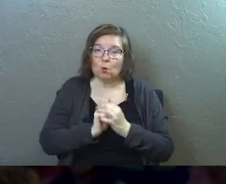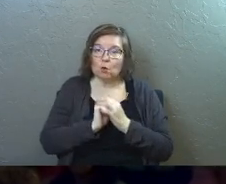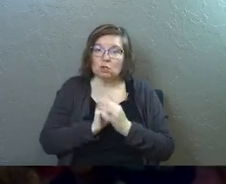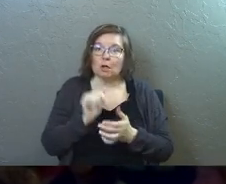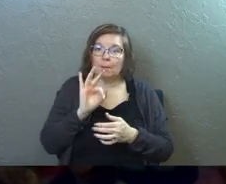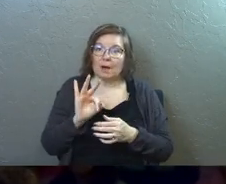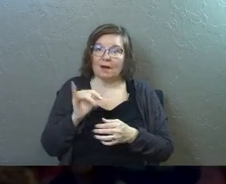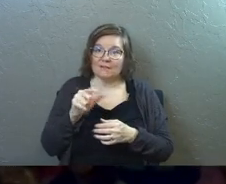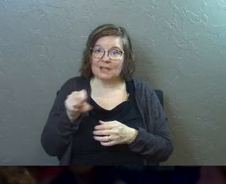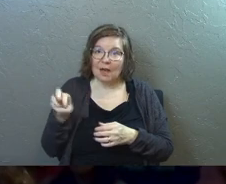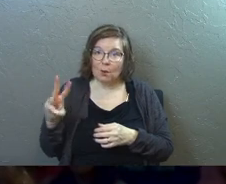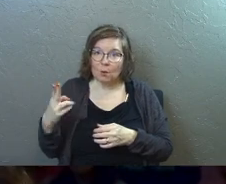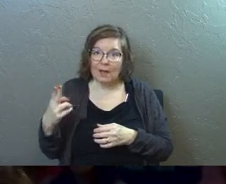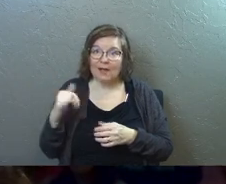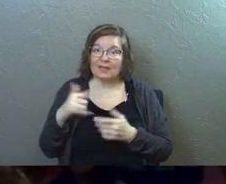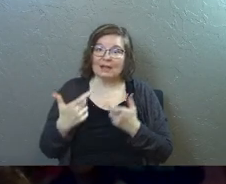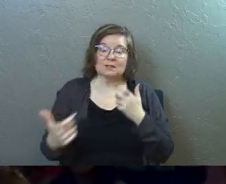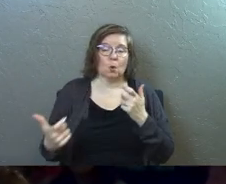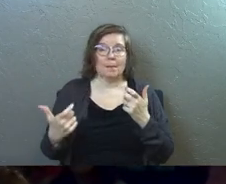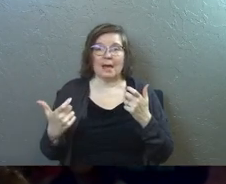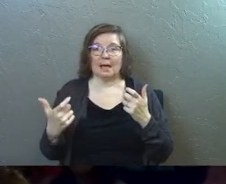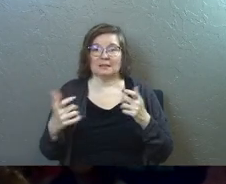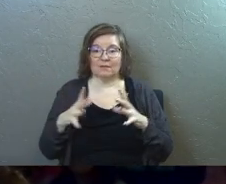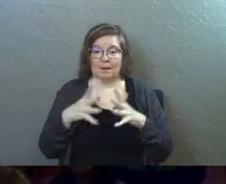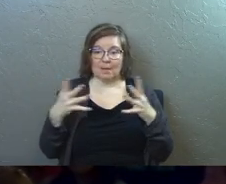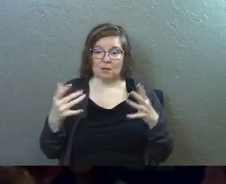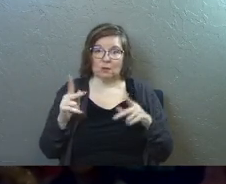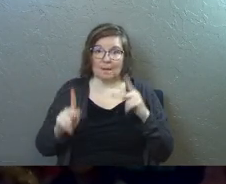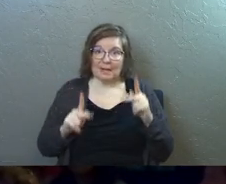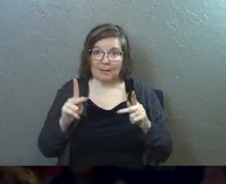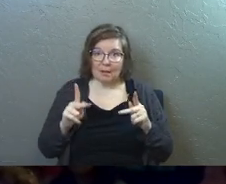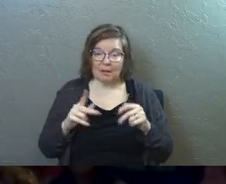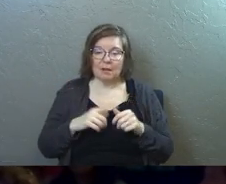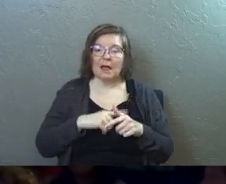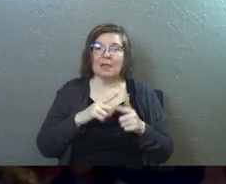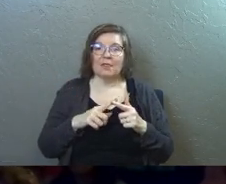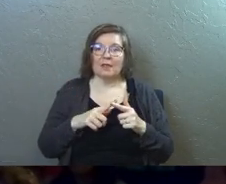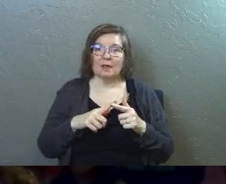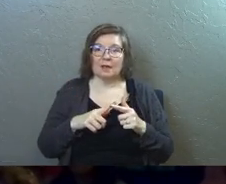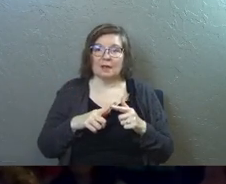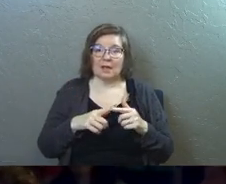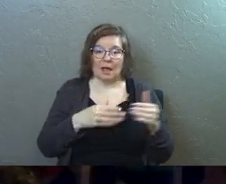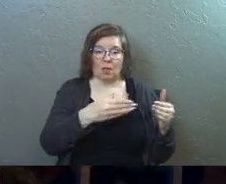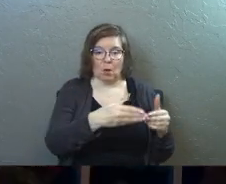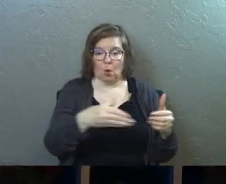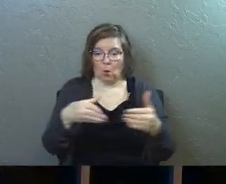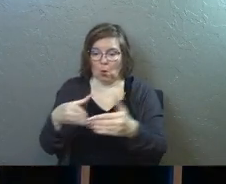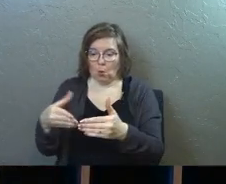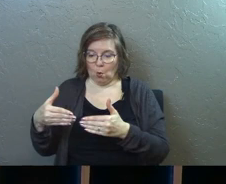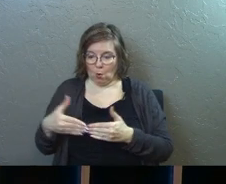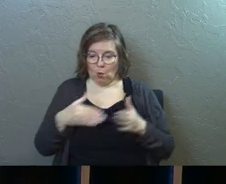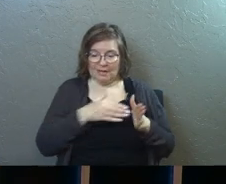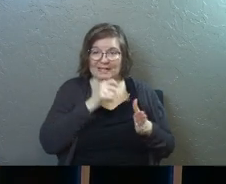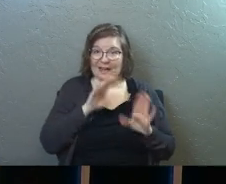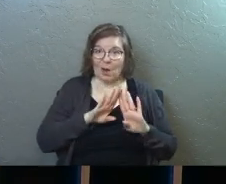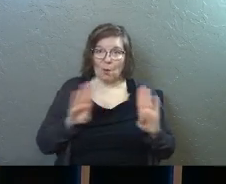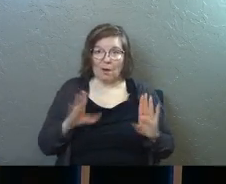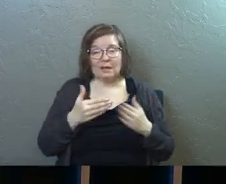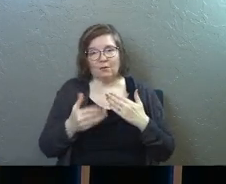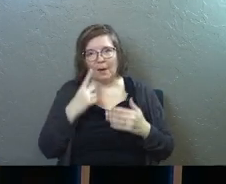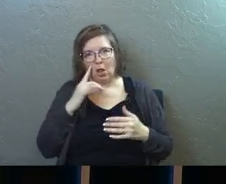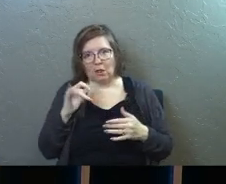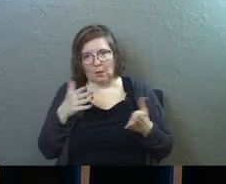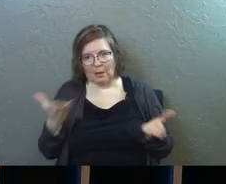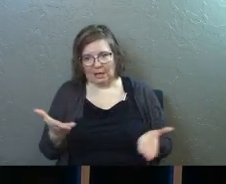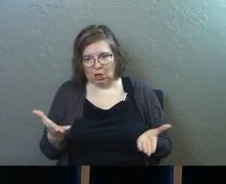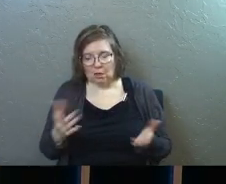worshiper of Yahweh. And that's got to hold massive amounts of people. And then on the corners of it, it's not just walls, even though it might